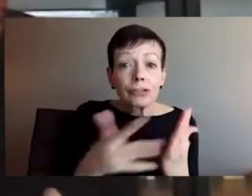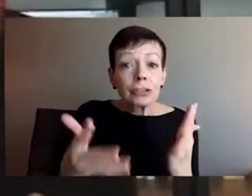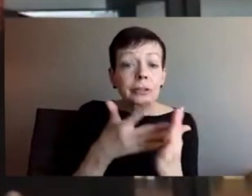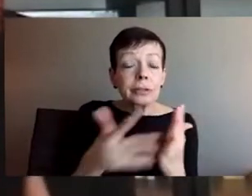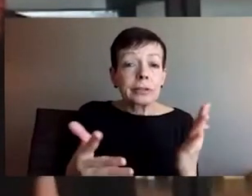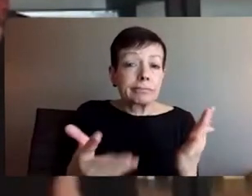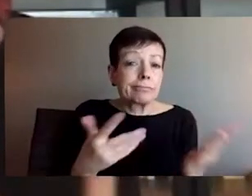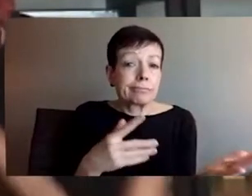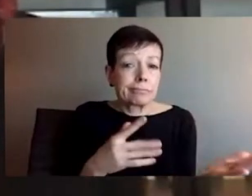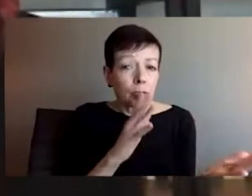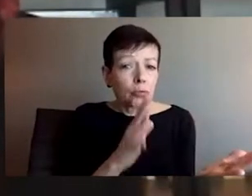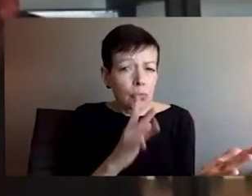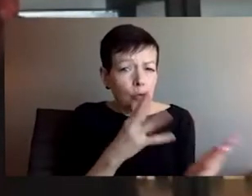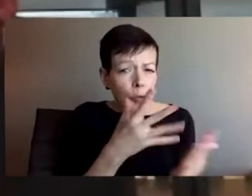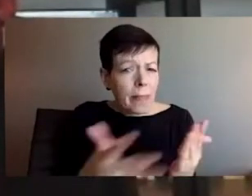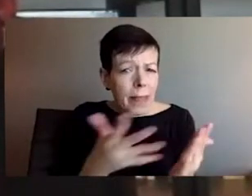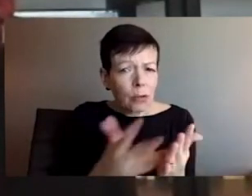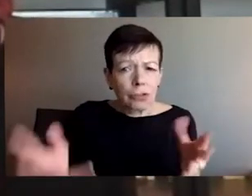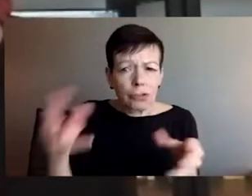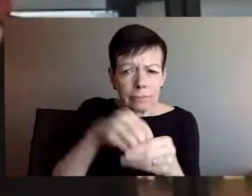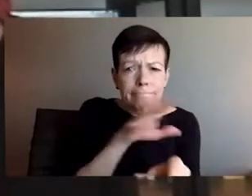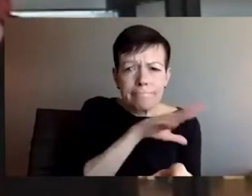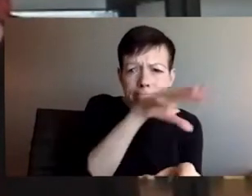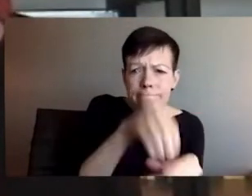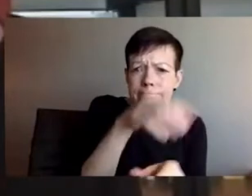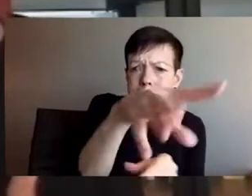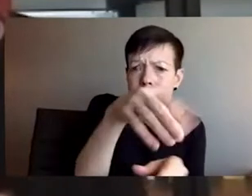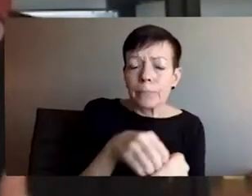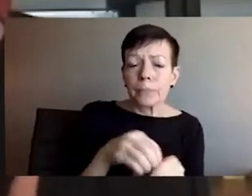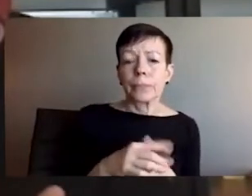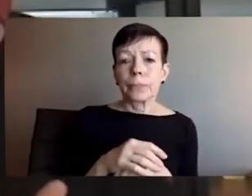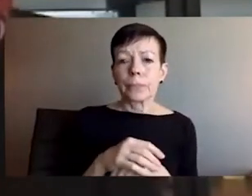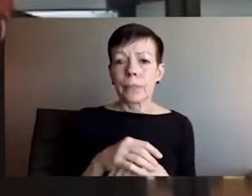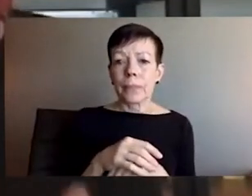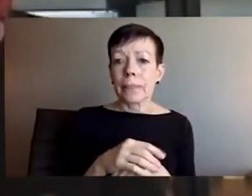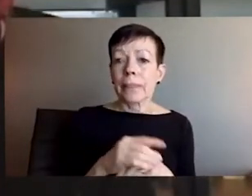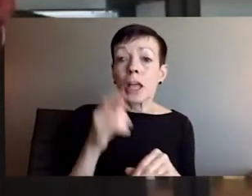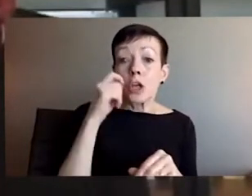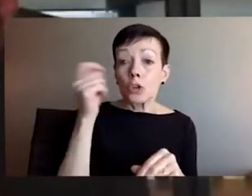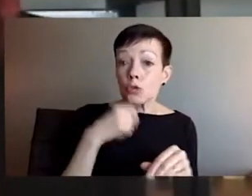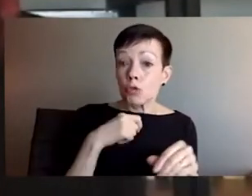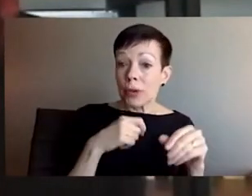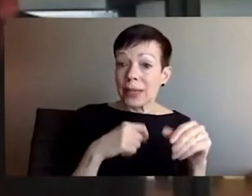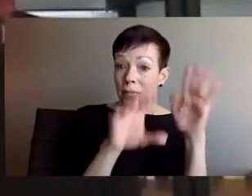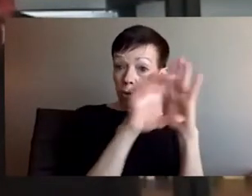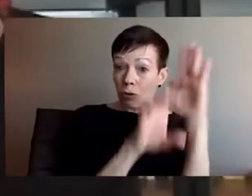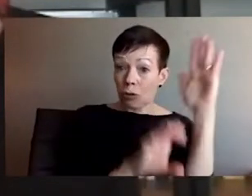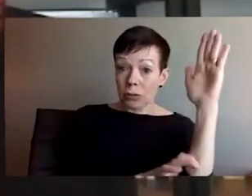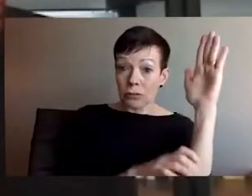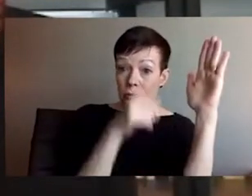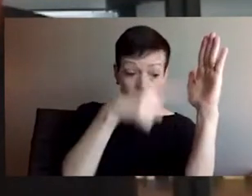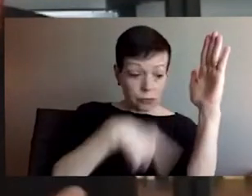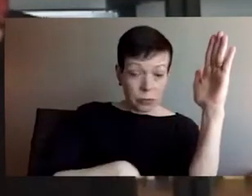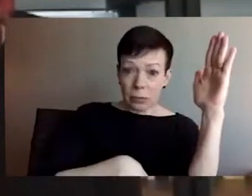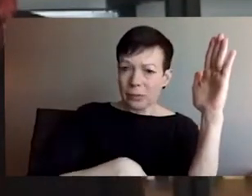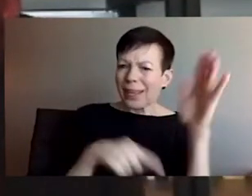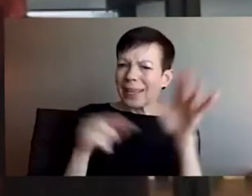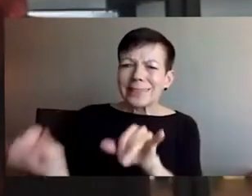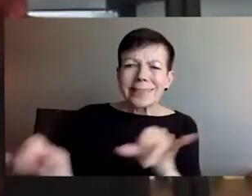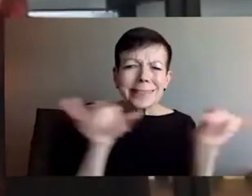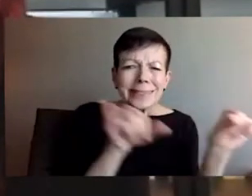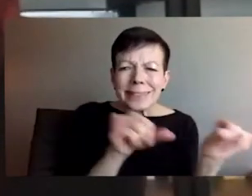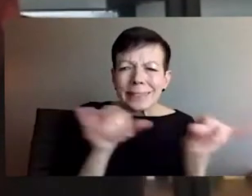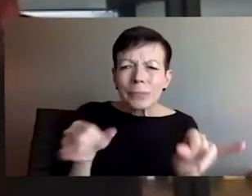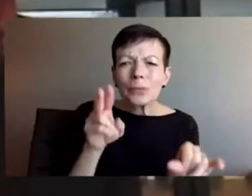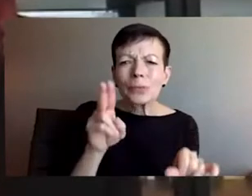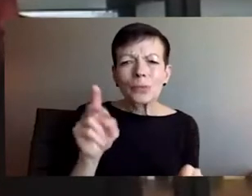in which, um, the contemporary state of Ukraine, uh, has, uh, you know, has come to include populations who, with different